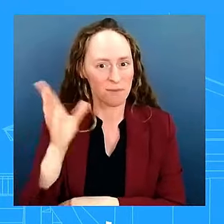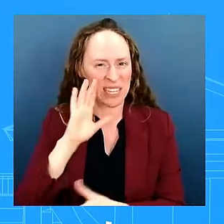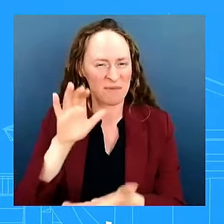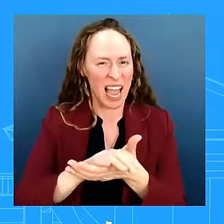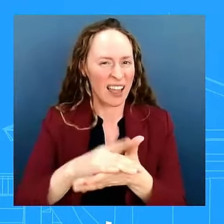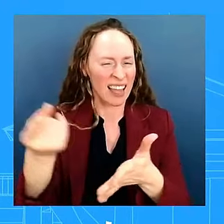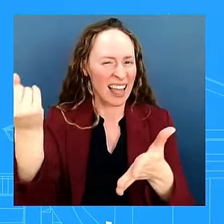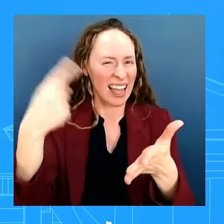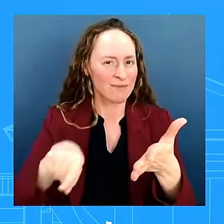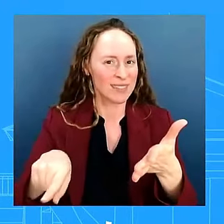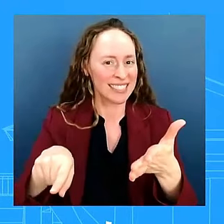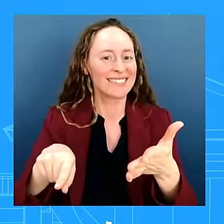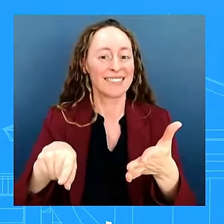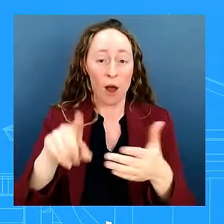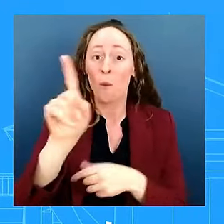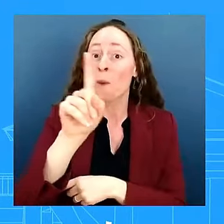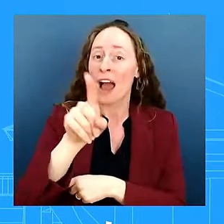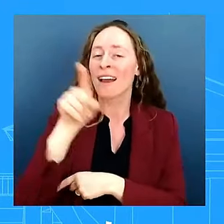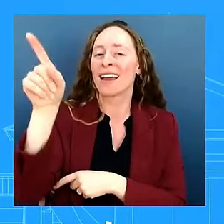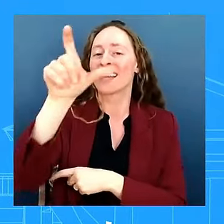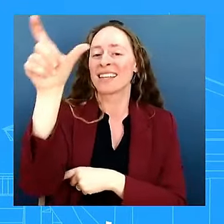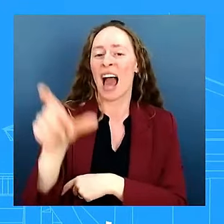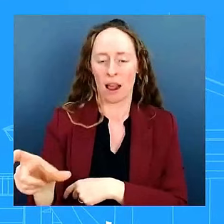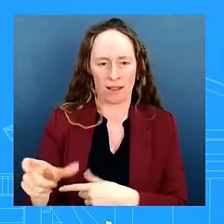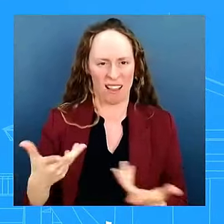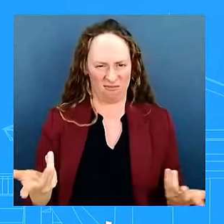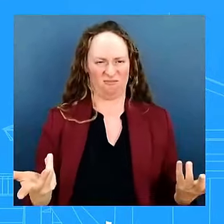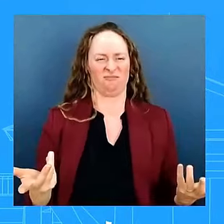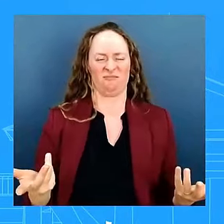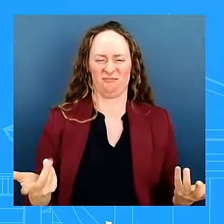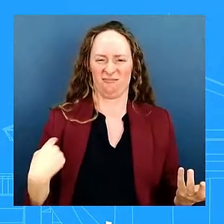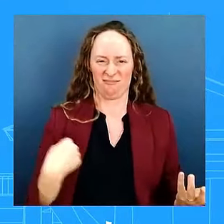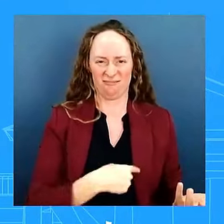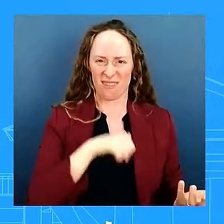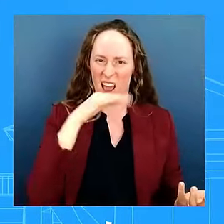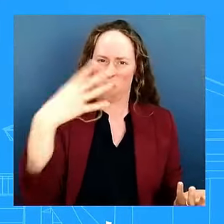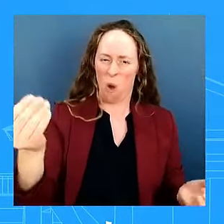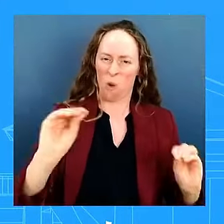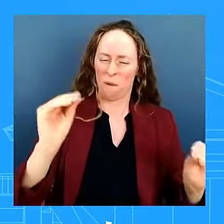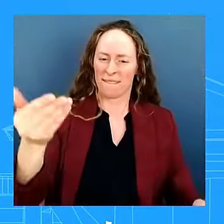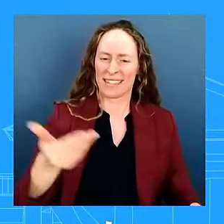invited maybe she invited you guys